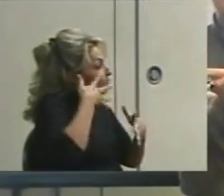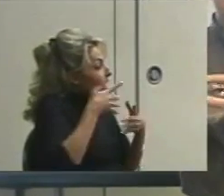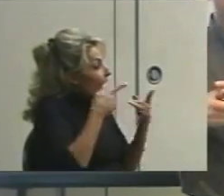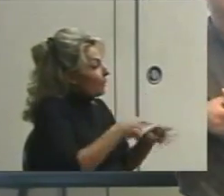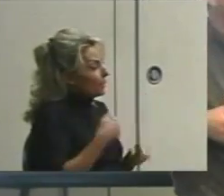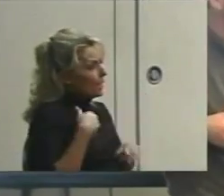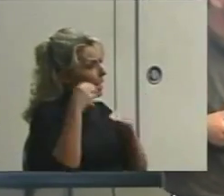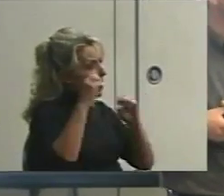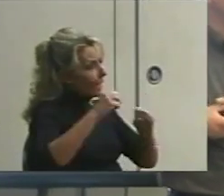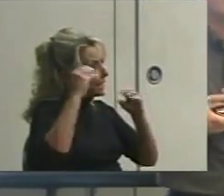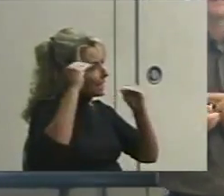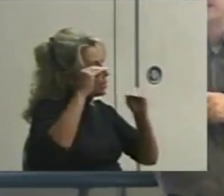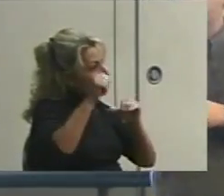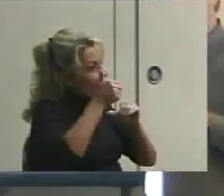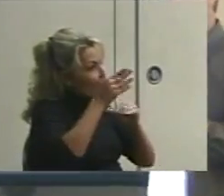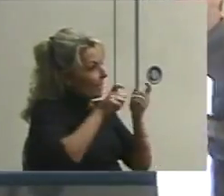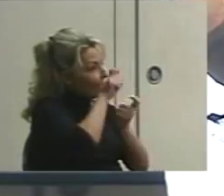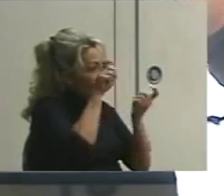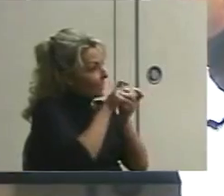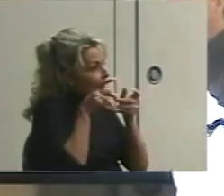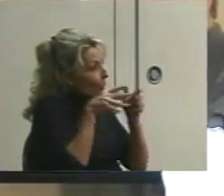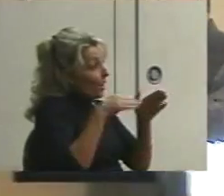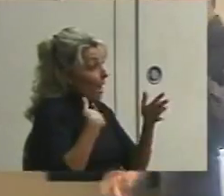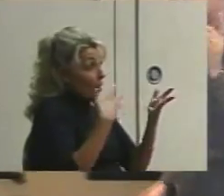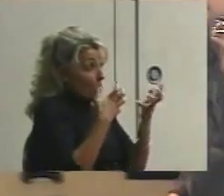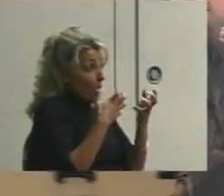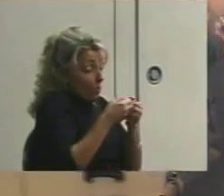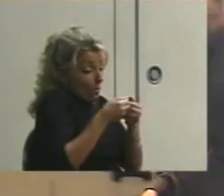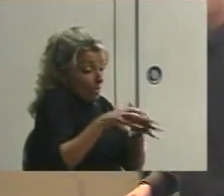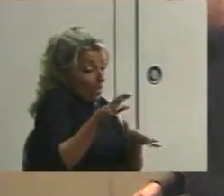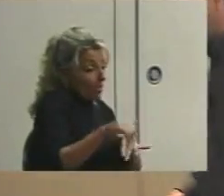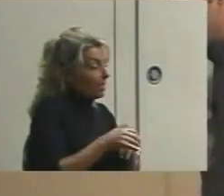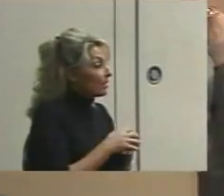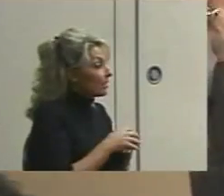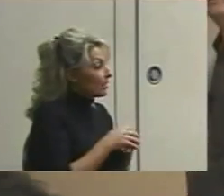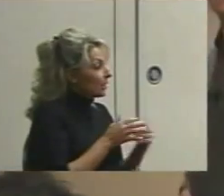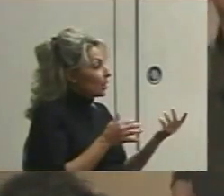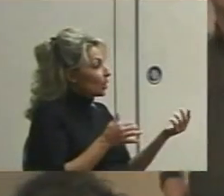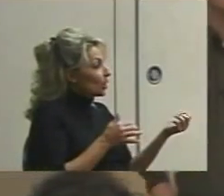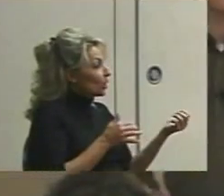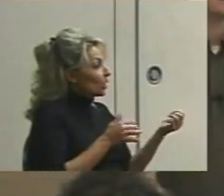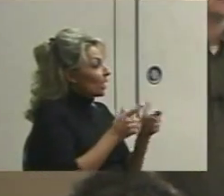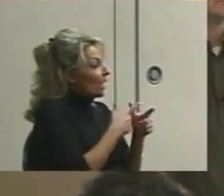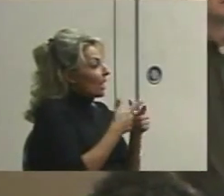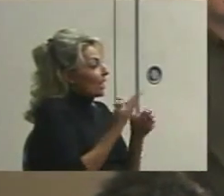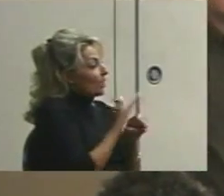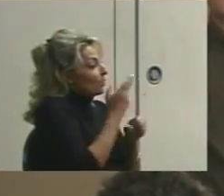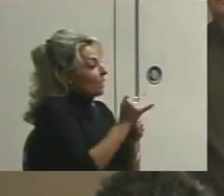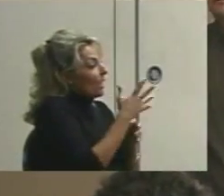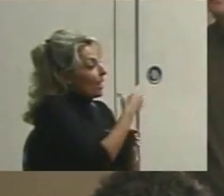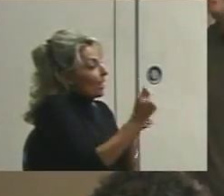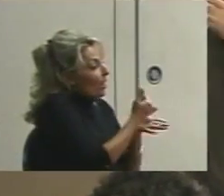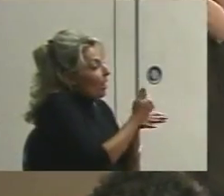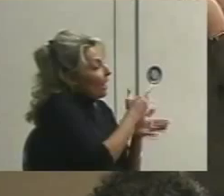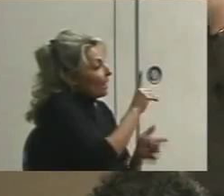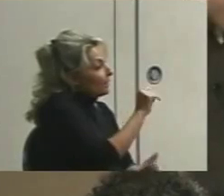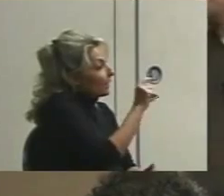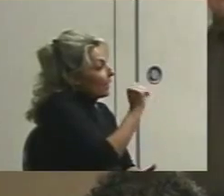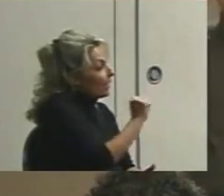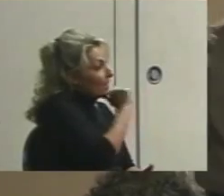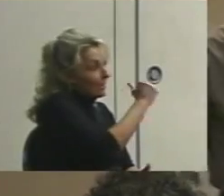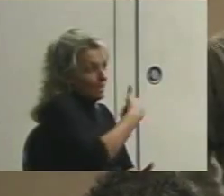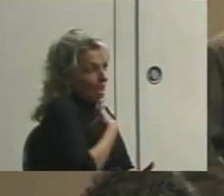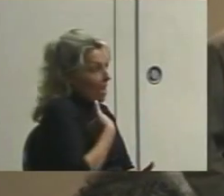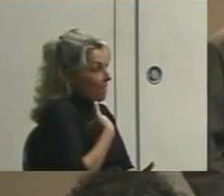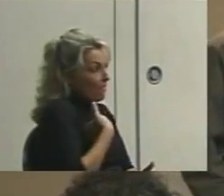I can teach anything exactly the way I would without this and use this and collect data. It absolutely doesn't have